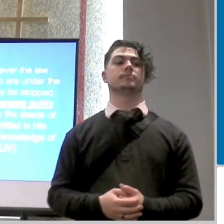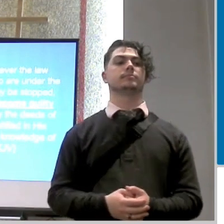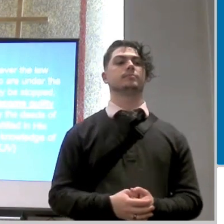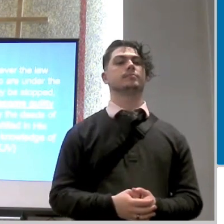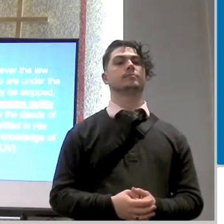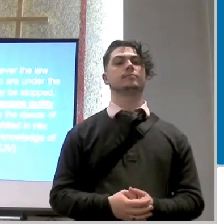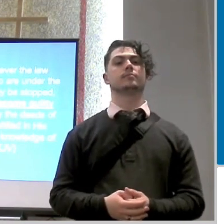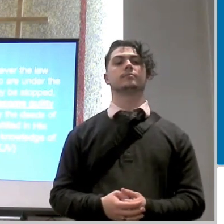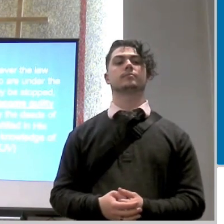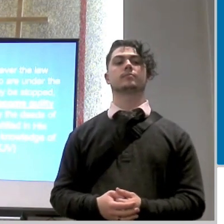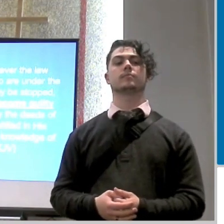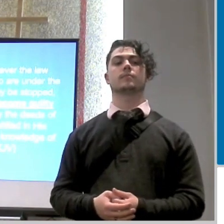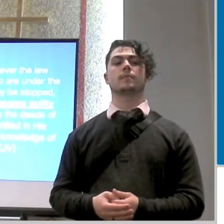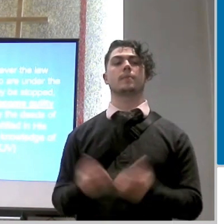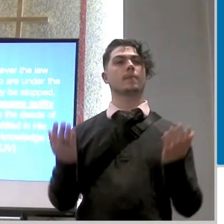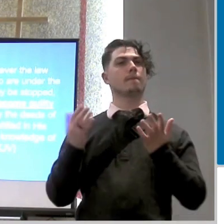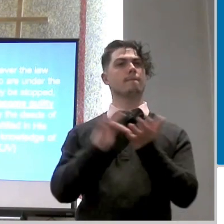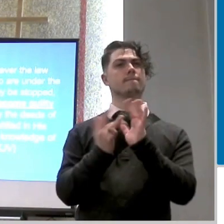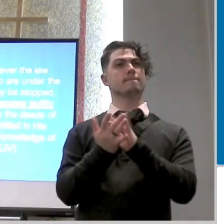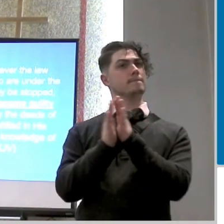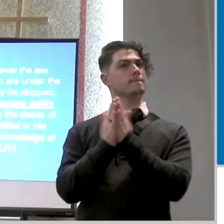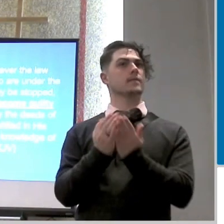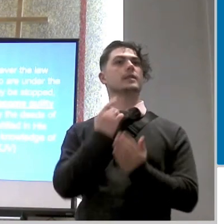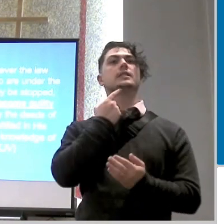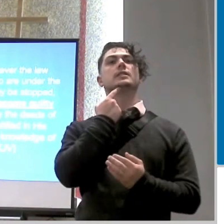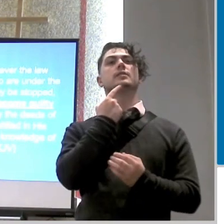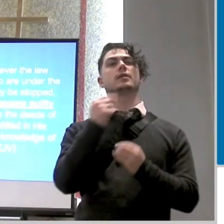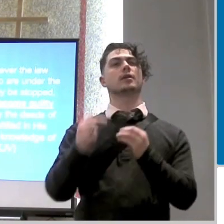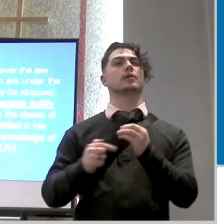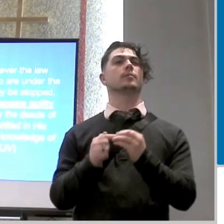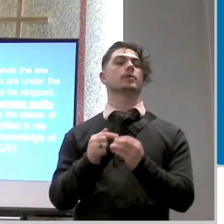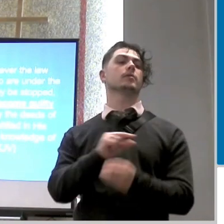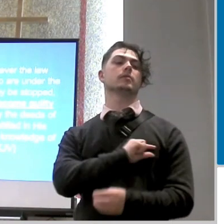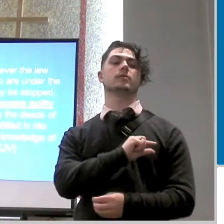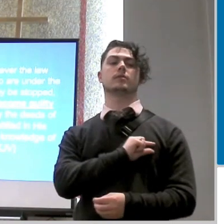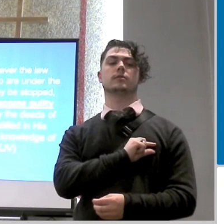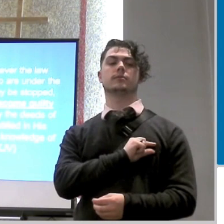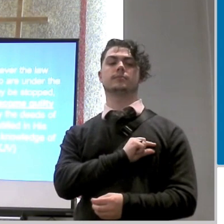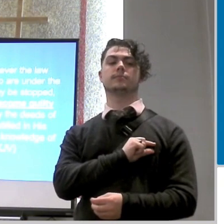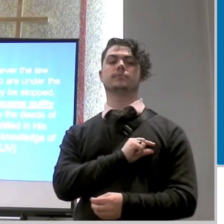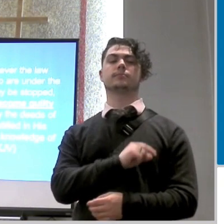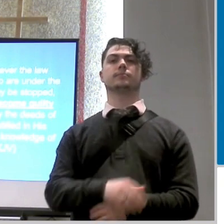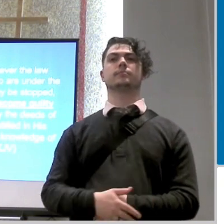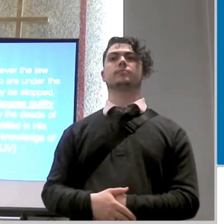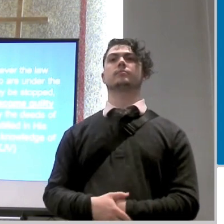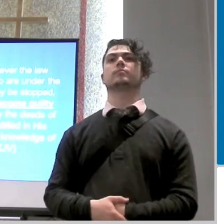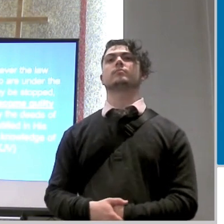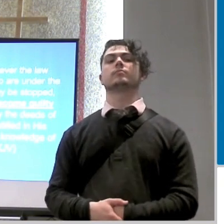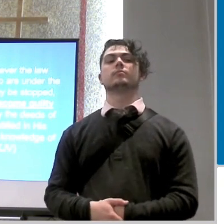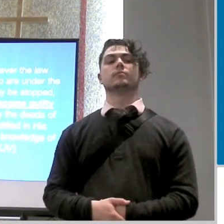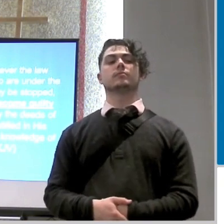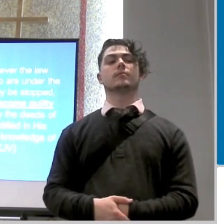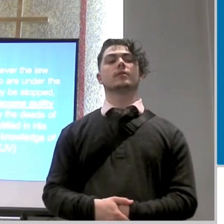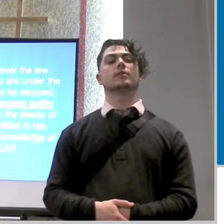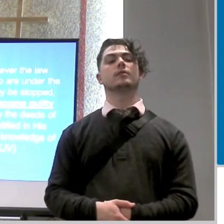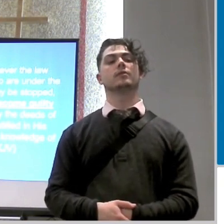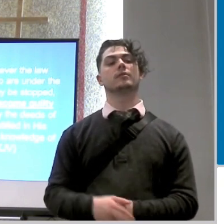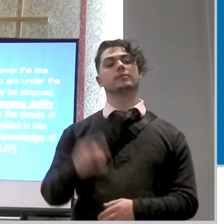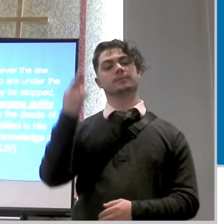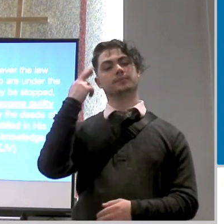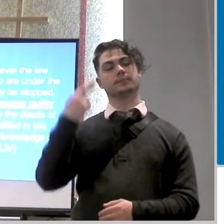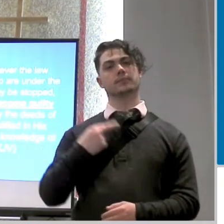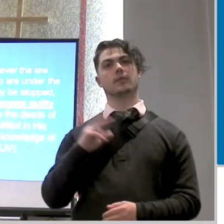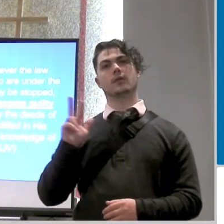this is what the bible says about guilt right just so you know that it is coming from the word of god this is the passage in